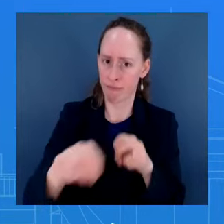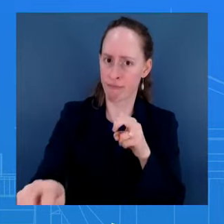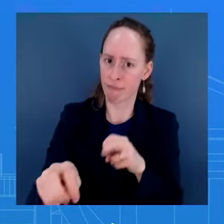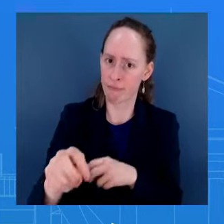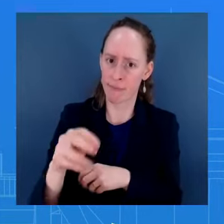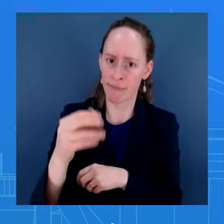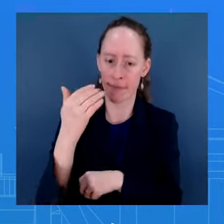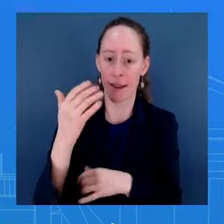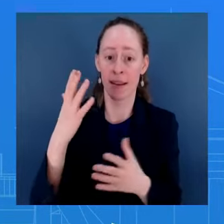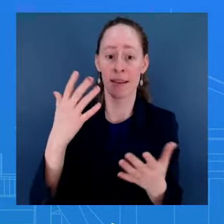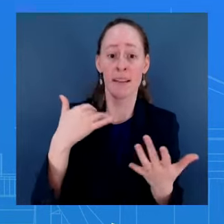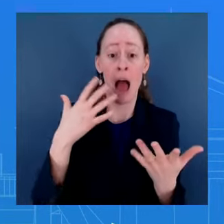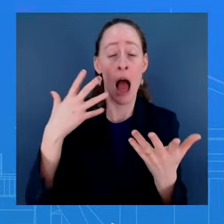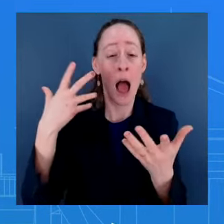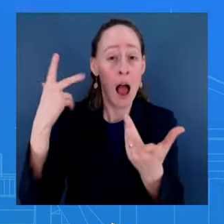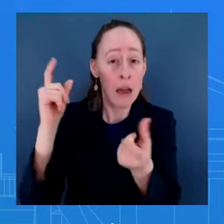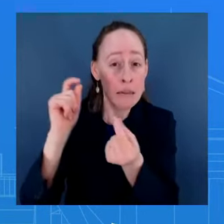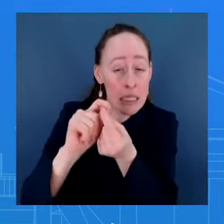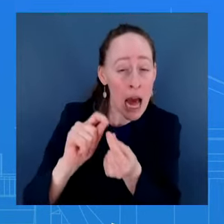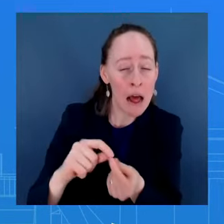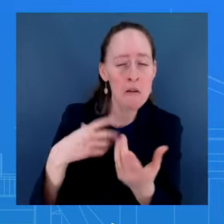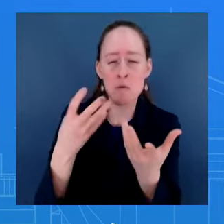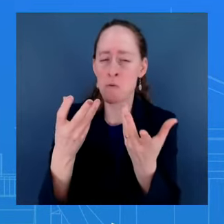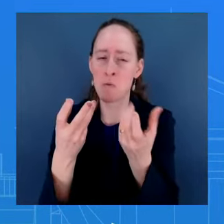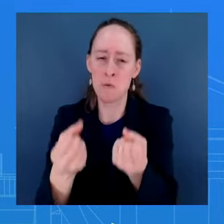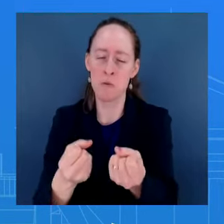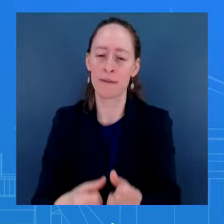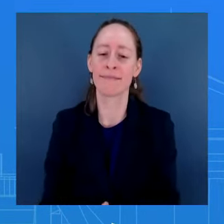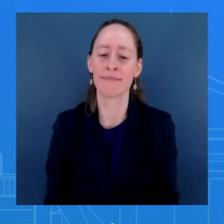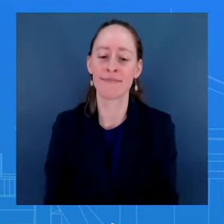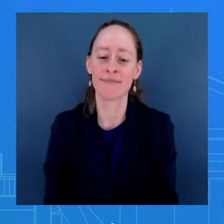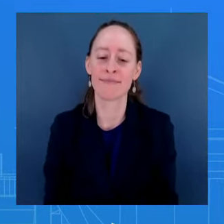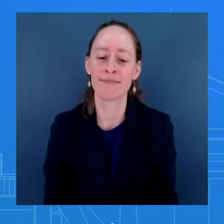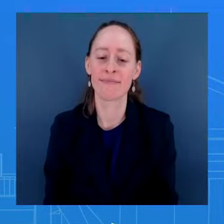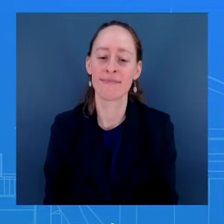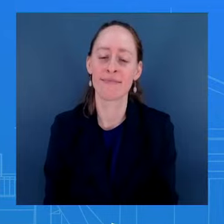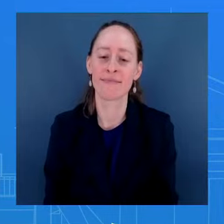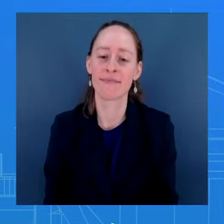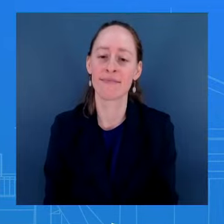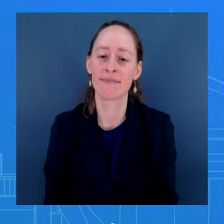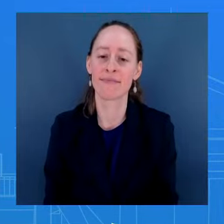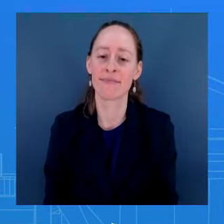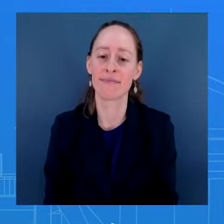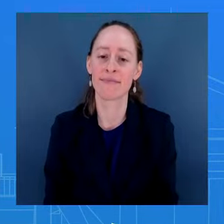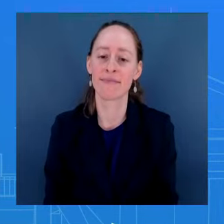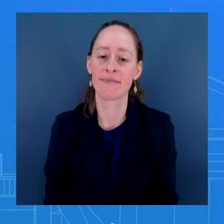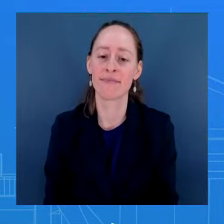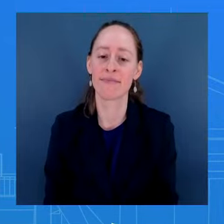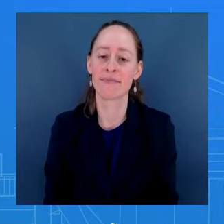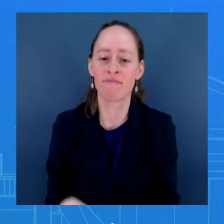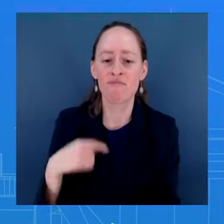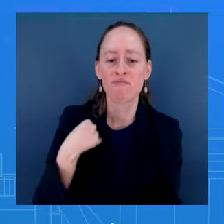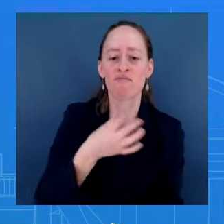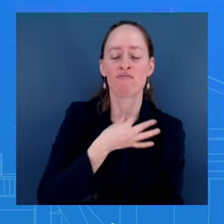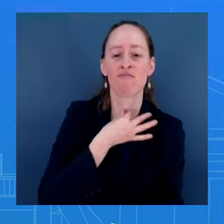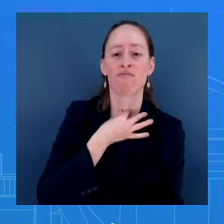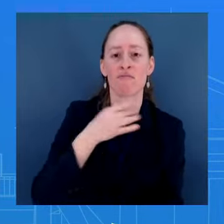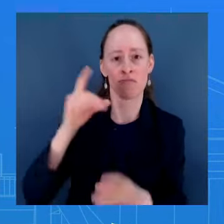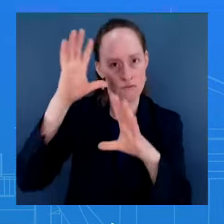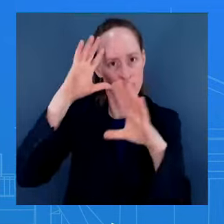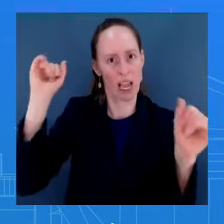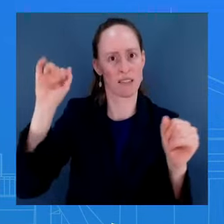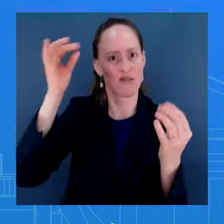anything to share. question, then. What's the President's reaction to France codifying abortion rights in their Constitution? So, we appreciate